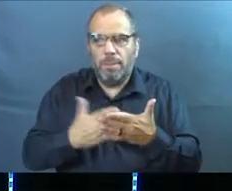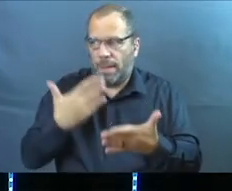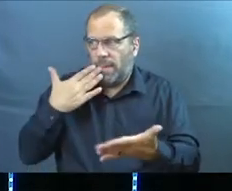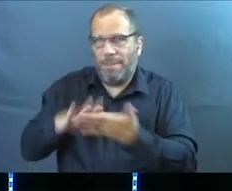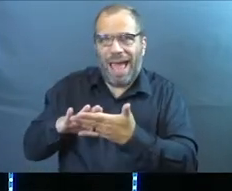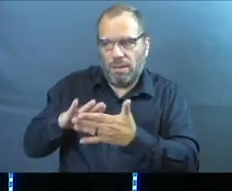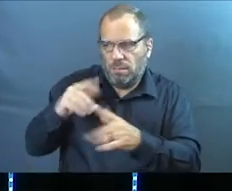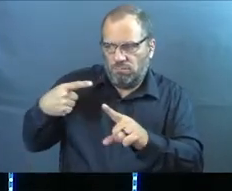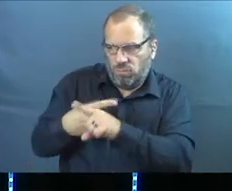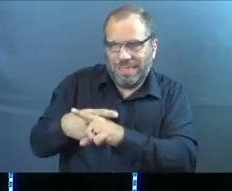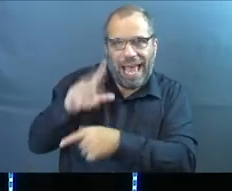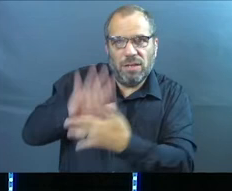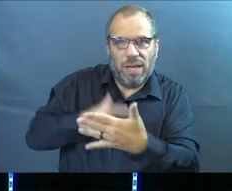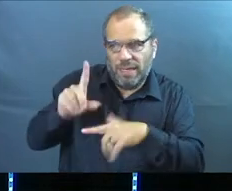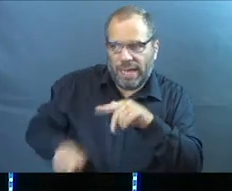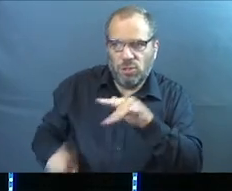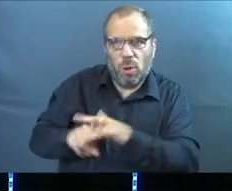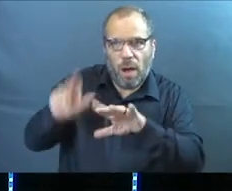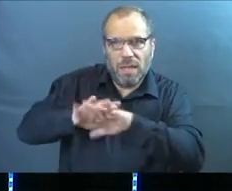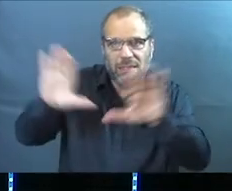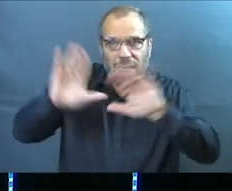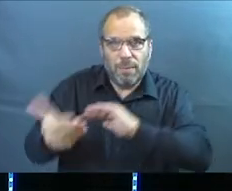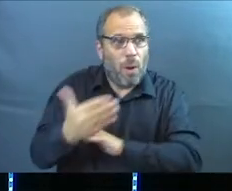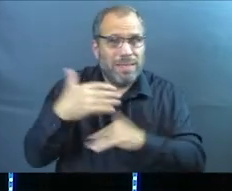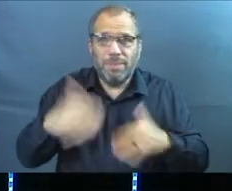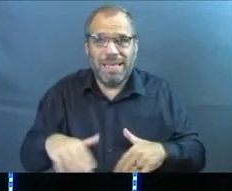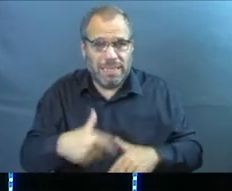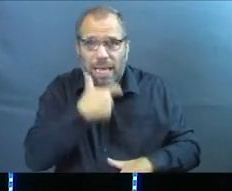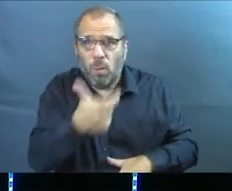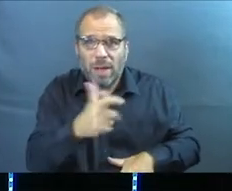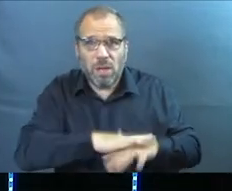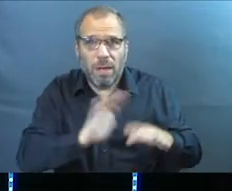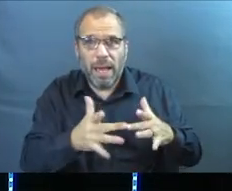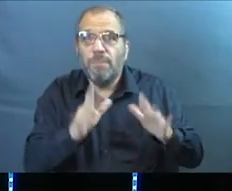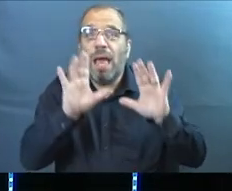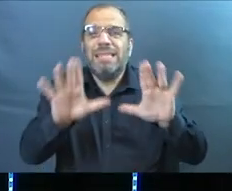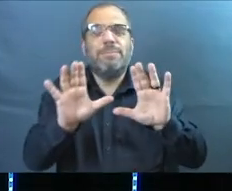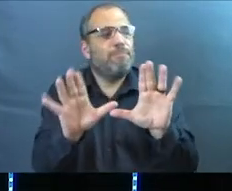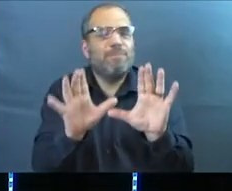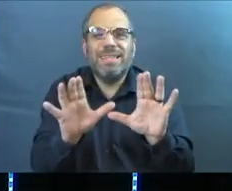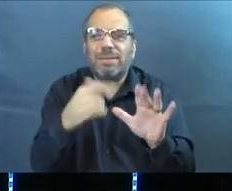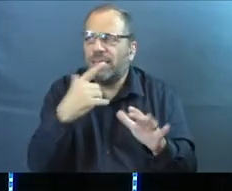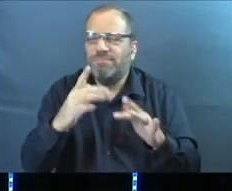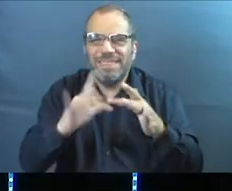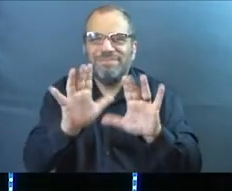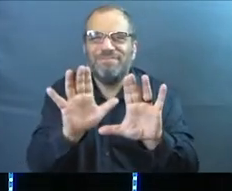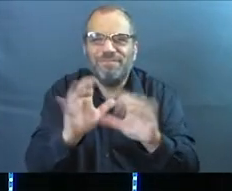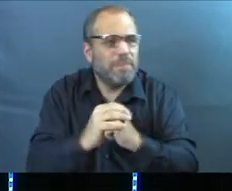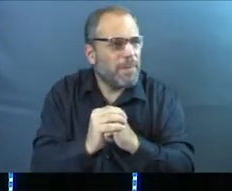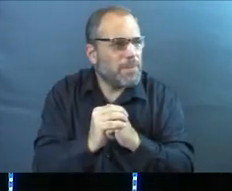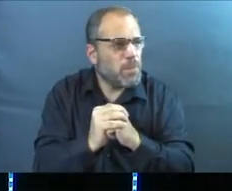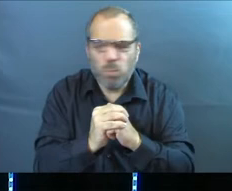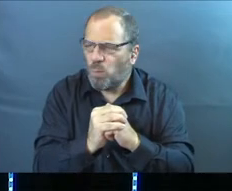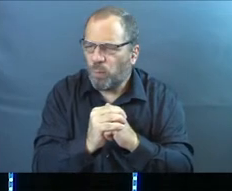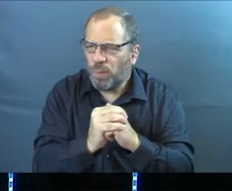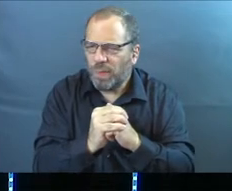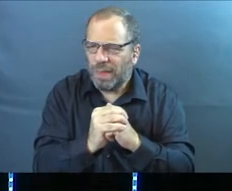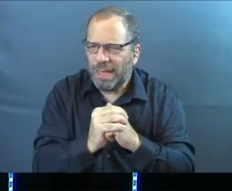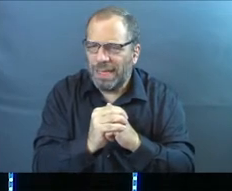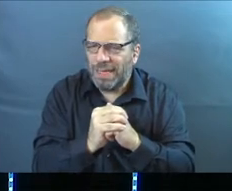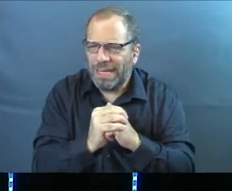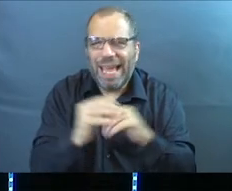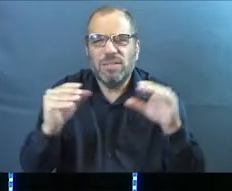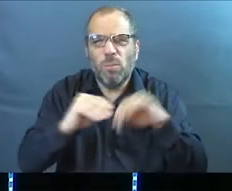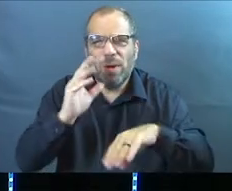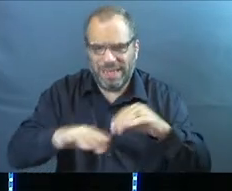work schedule and they can't get here on a weekend, it's an amazing thing for them. Here's just what I would say to you. It is more of a place to